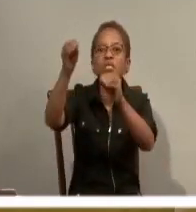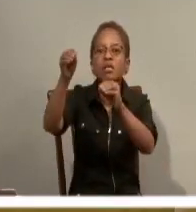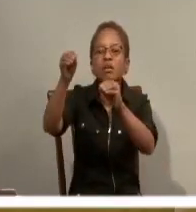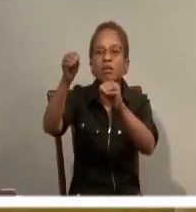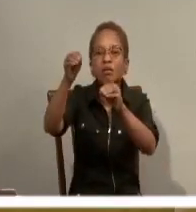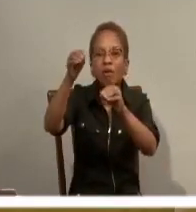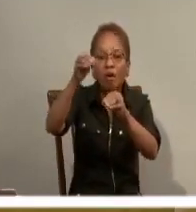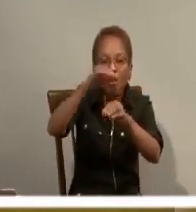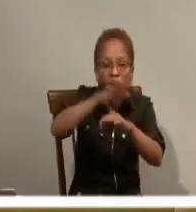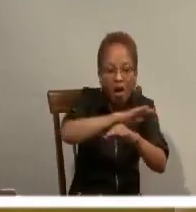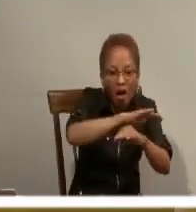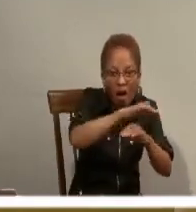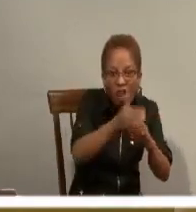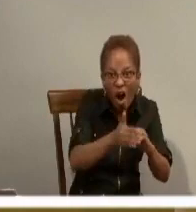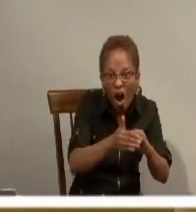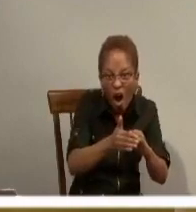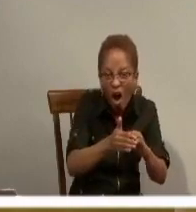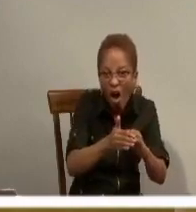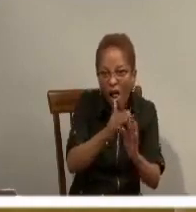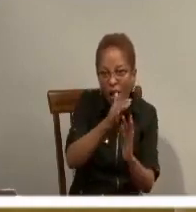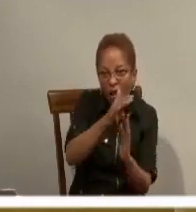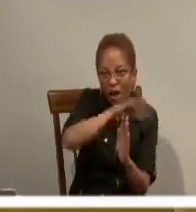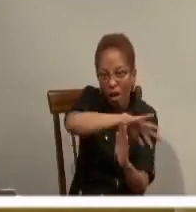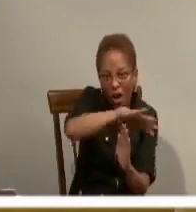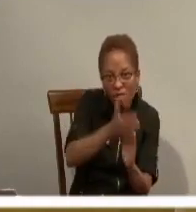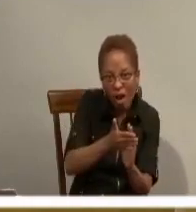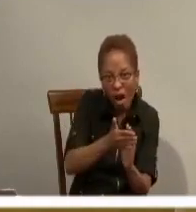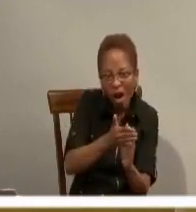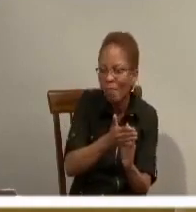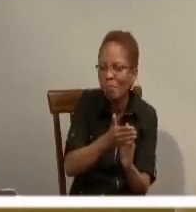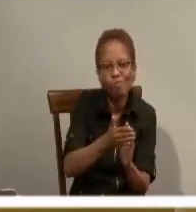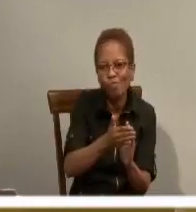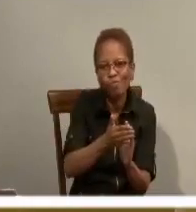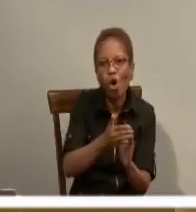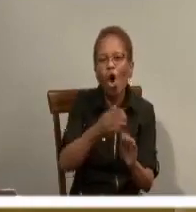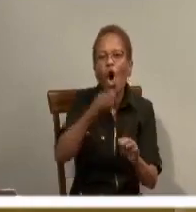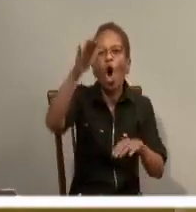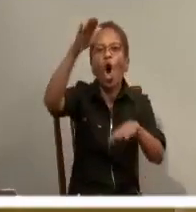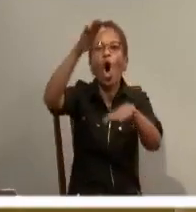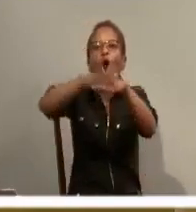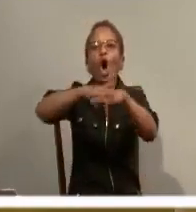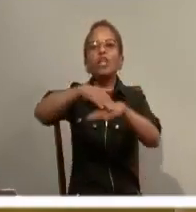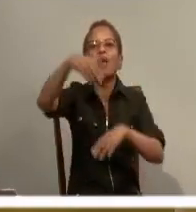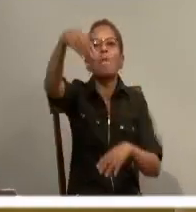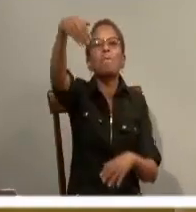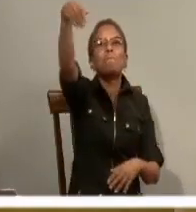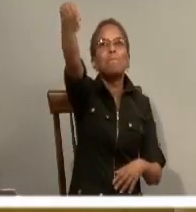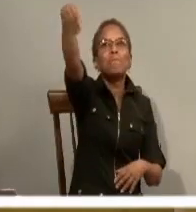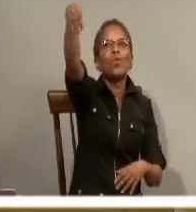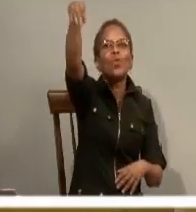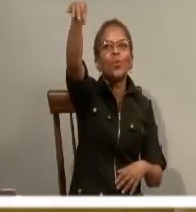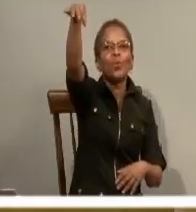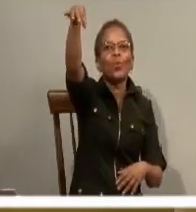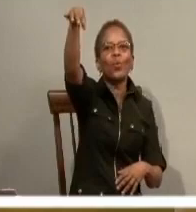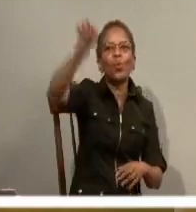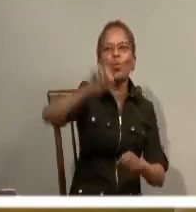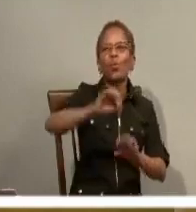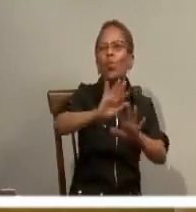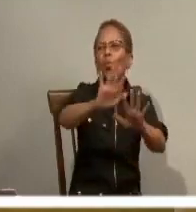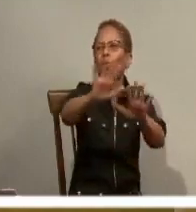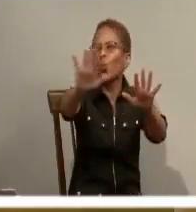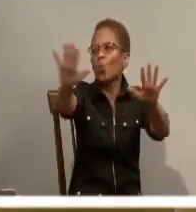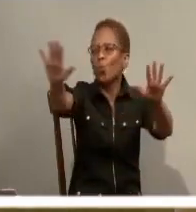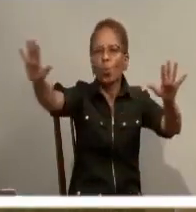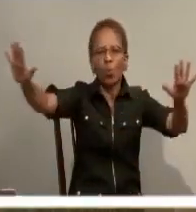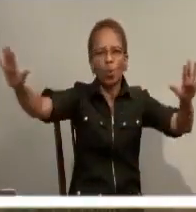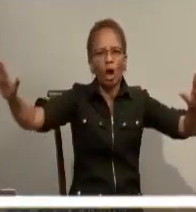bushel. But light your lamp so that all who may see it may